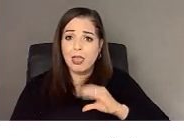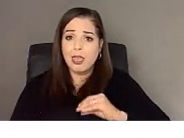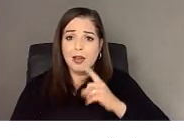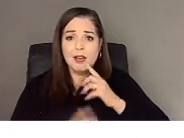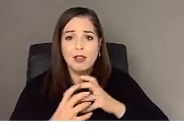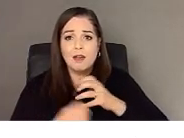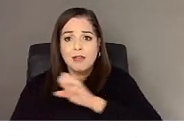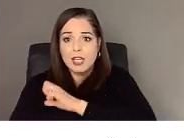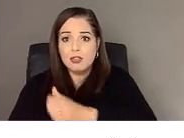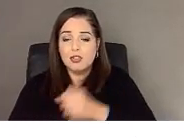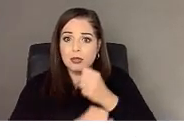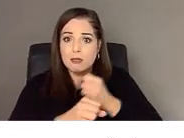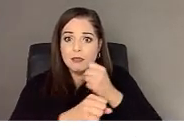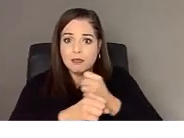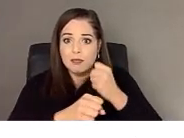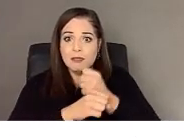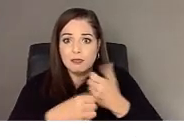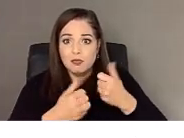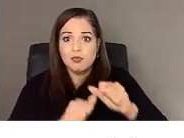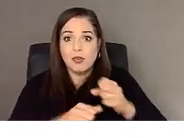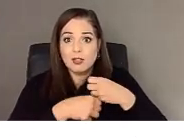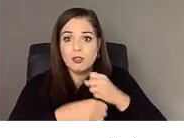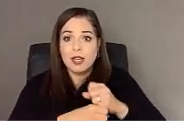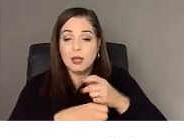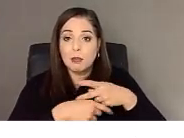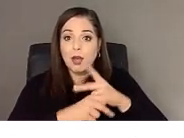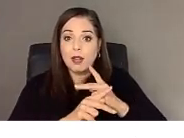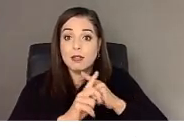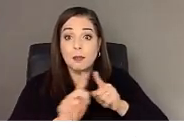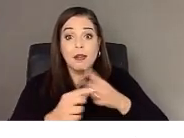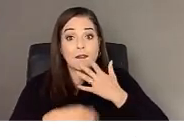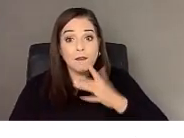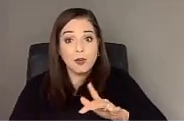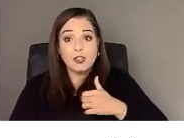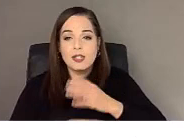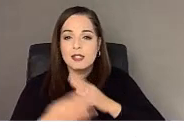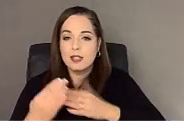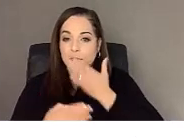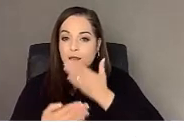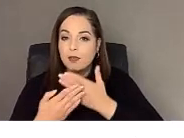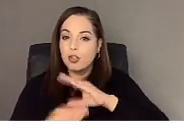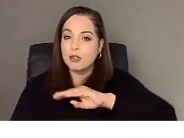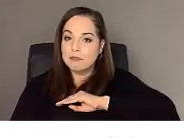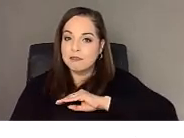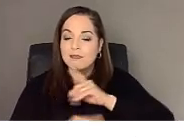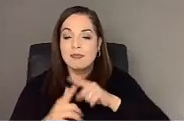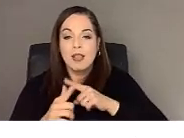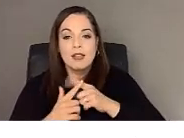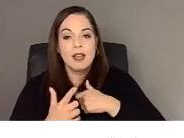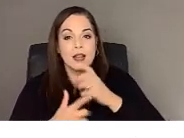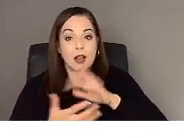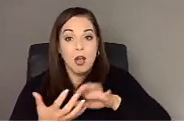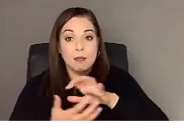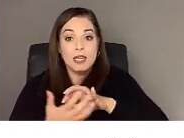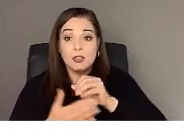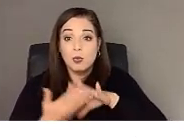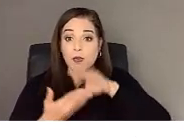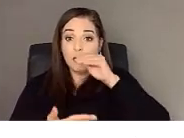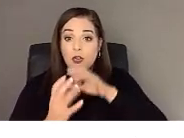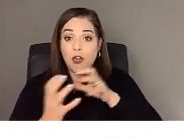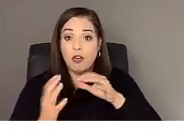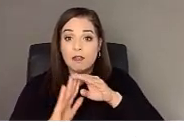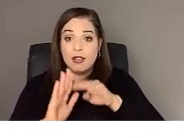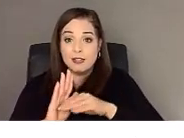energy into creating a product. Fortunately, however, some parts were really gratifying and in combination, we learned some very valuable lessons.